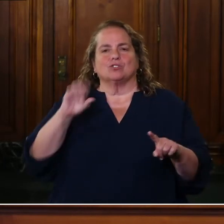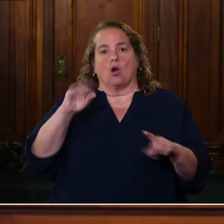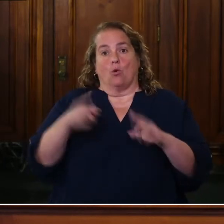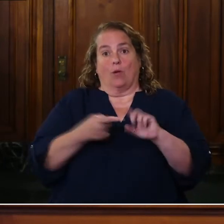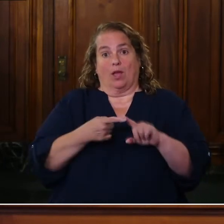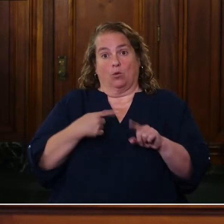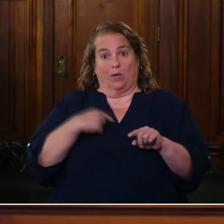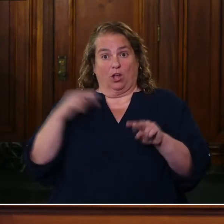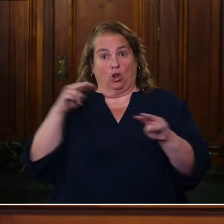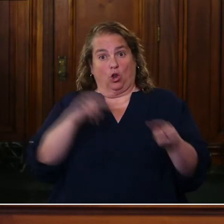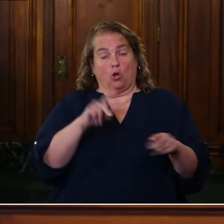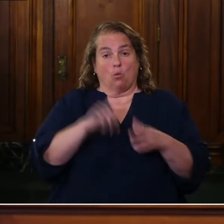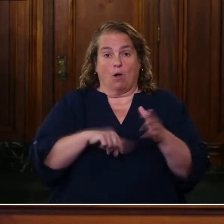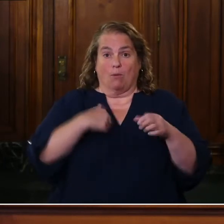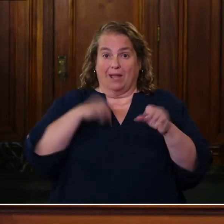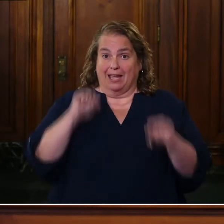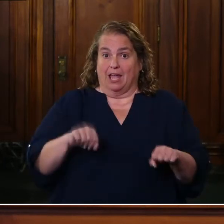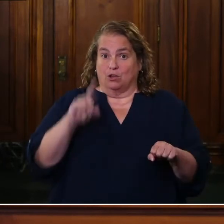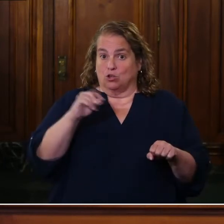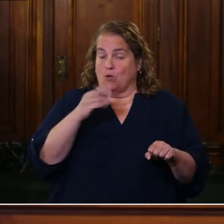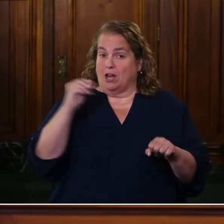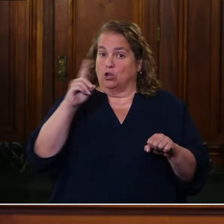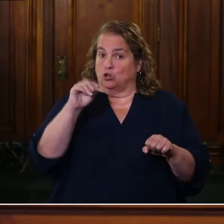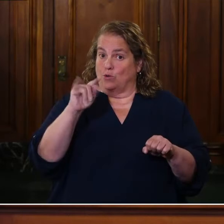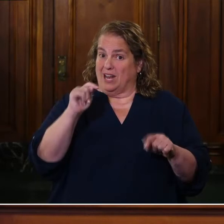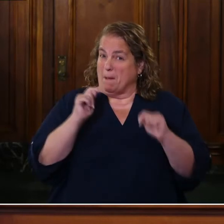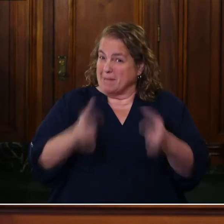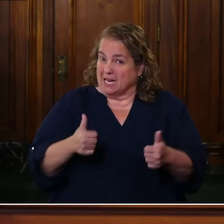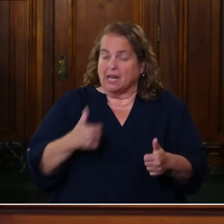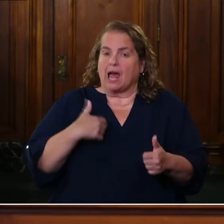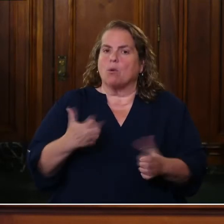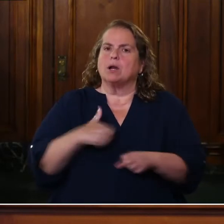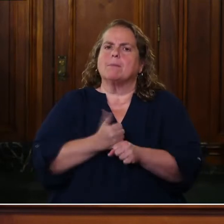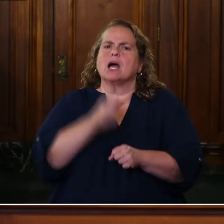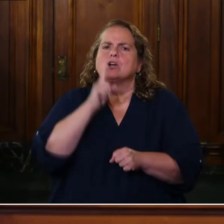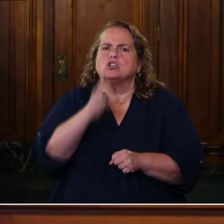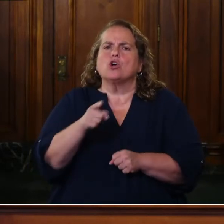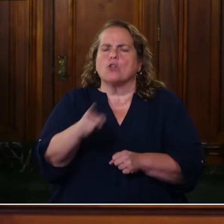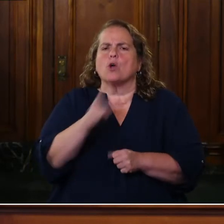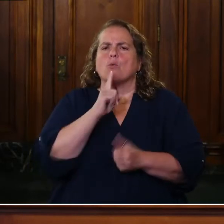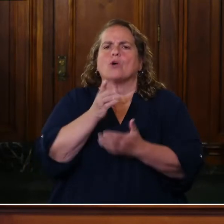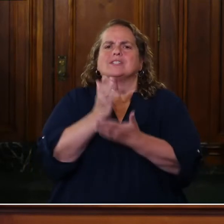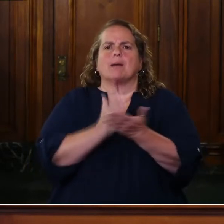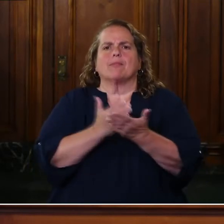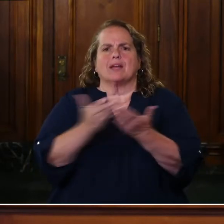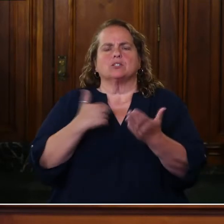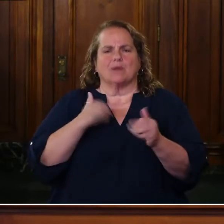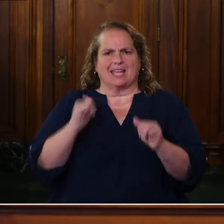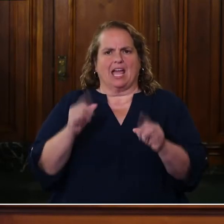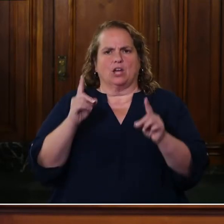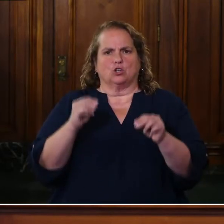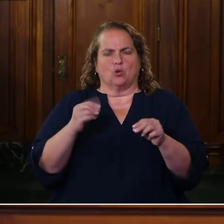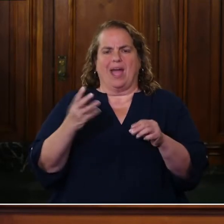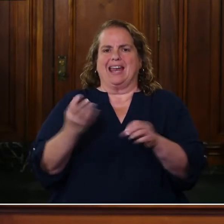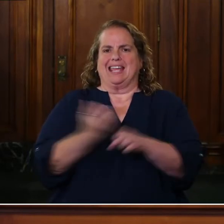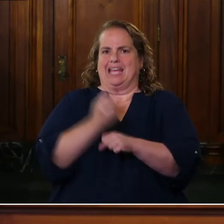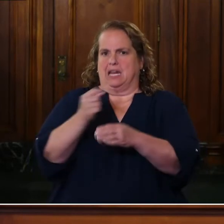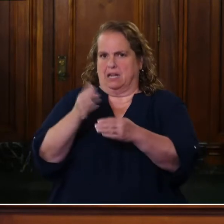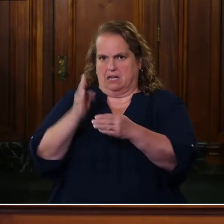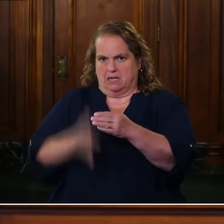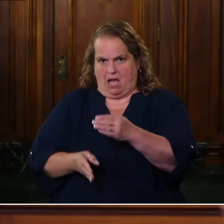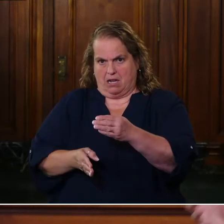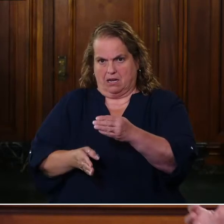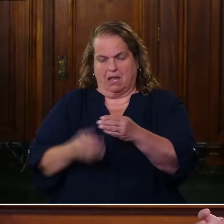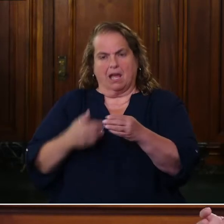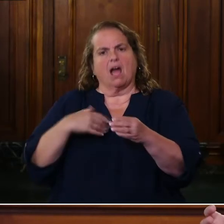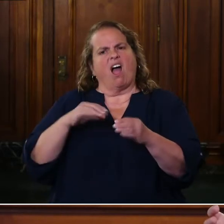we looked at what we can do and do immediately, I wanted to make sure there were things that we could get out there and get done. And